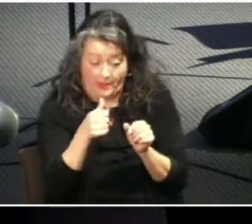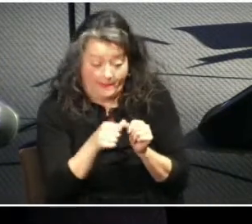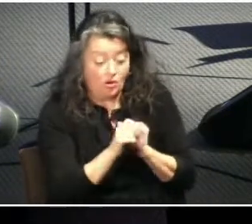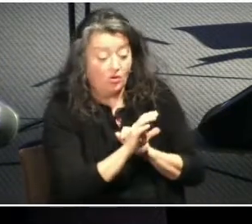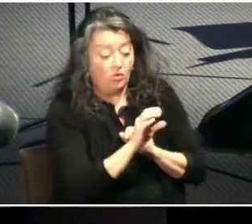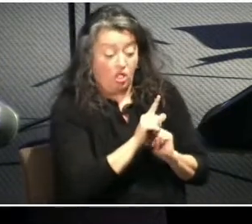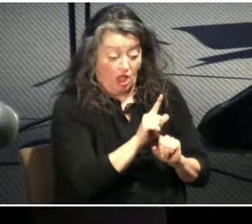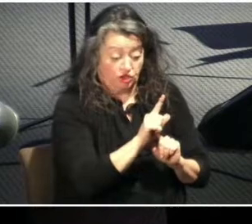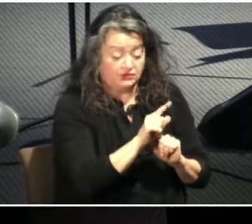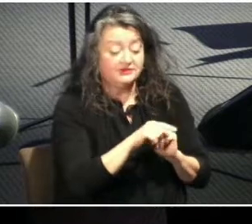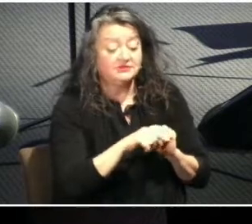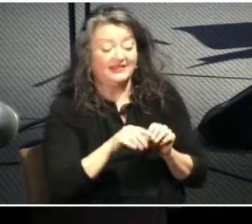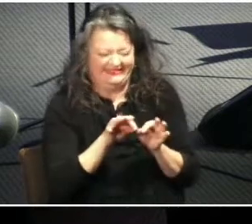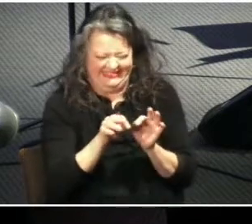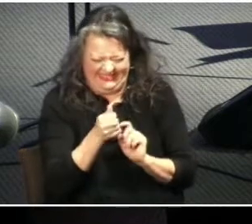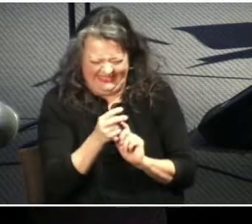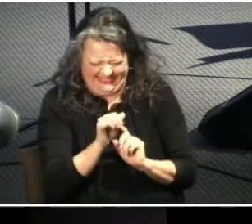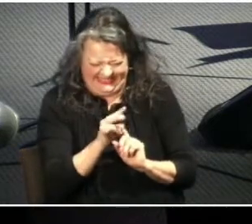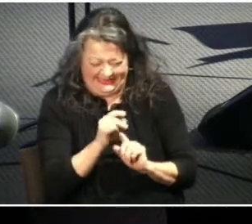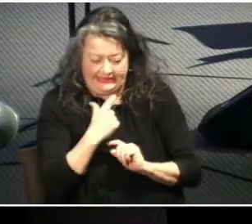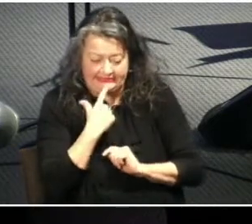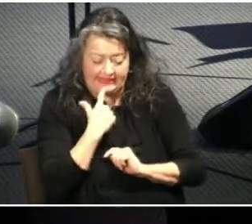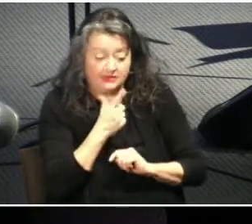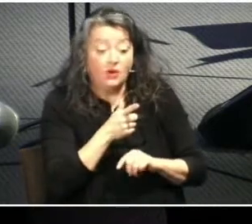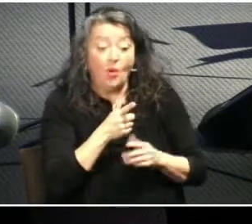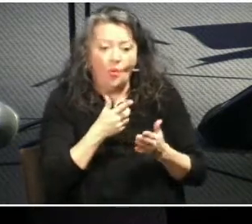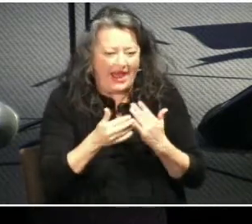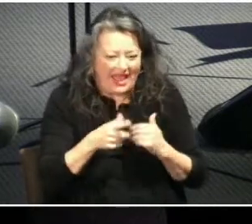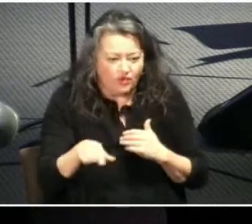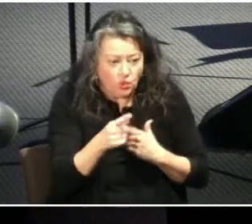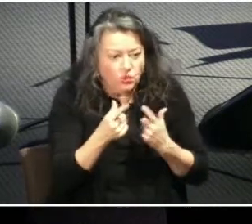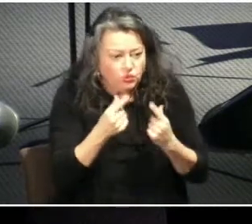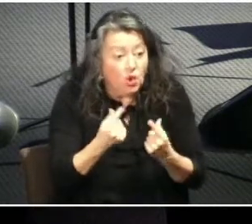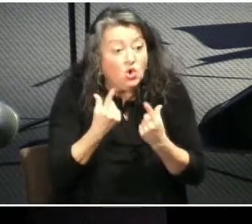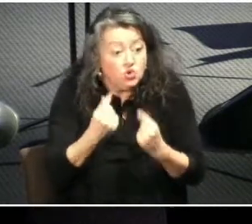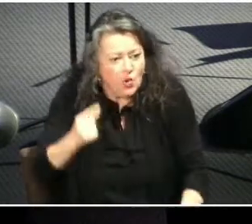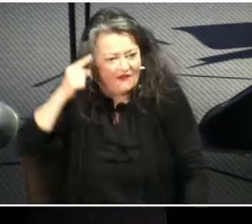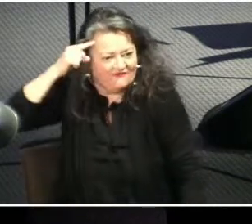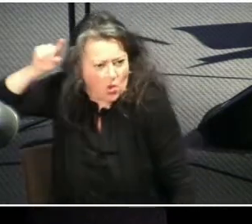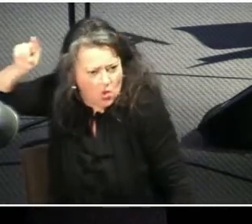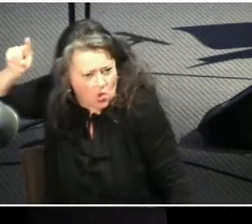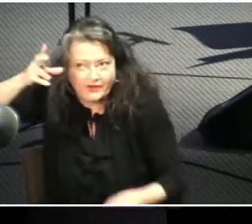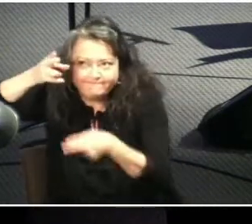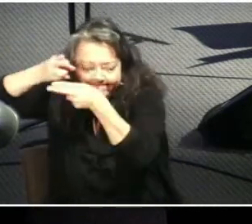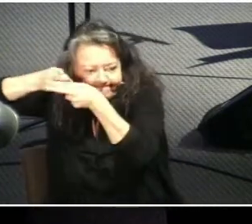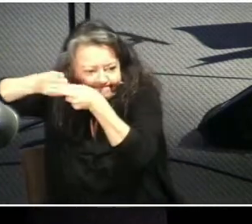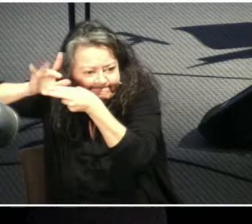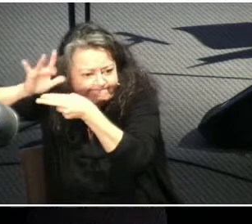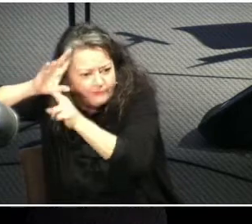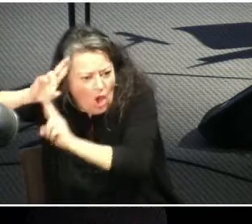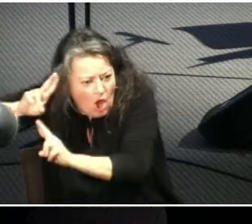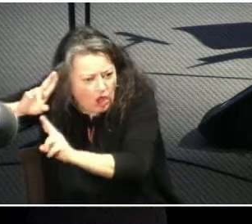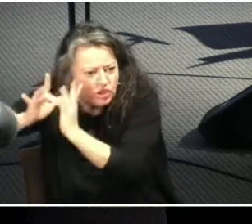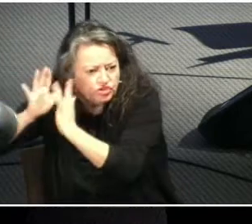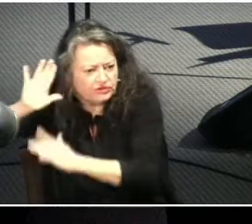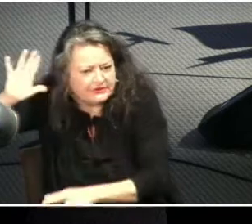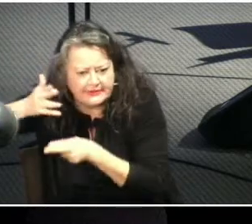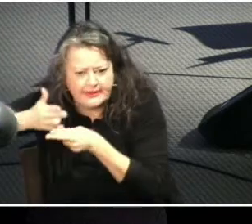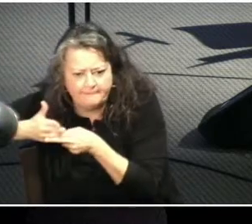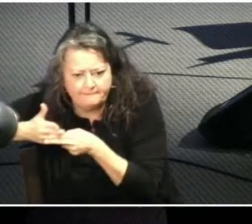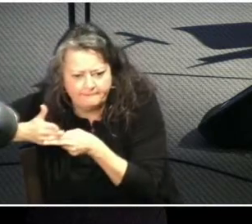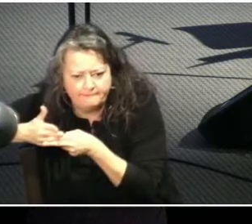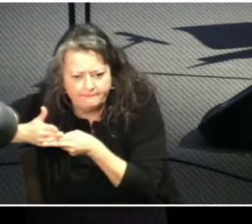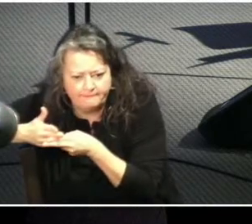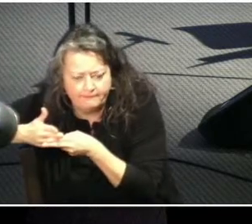of the Lord Jesus. So there's a Christian context on these commands with a desire to